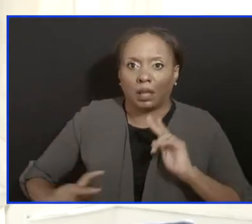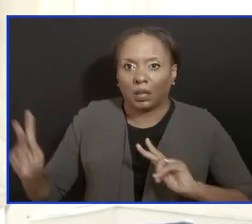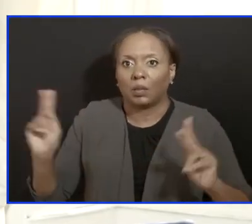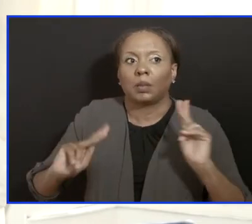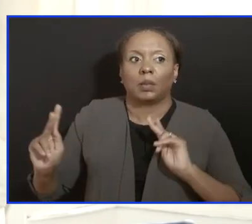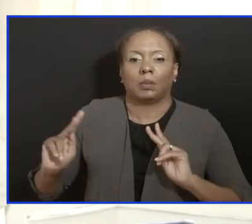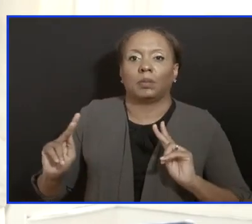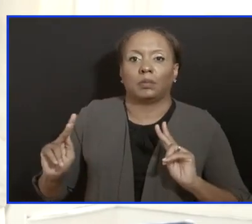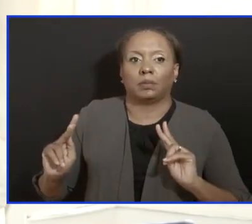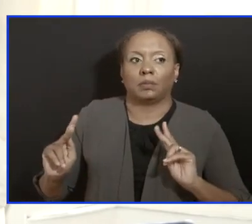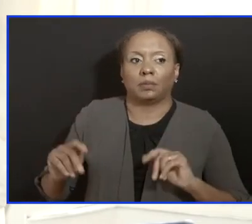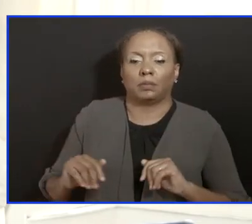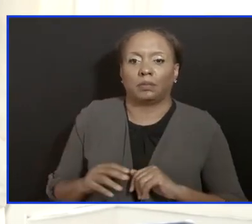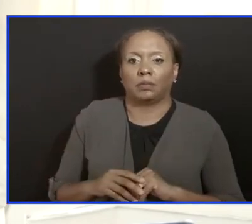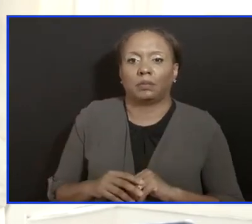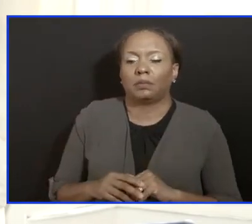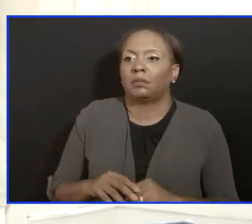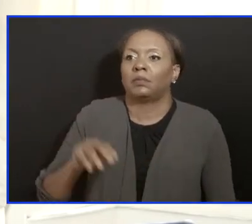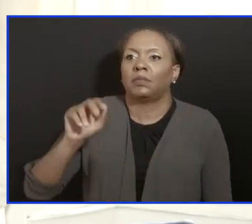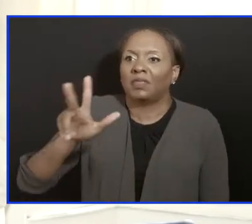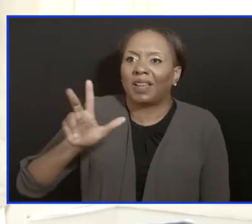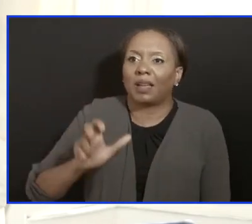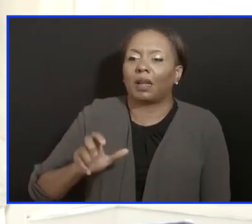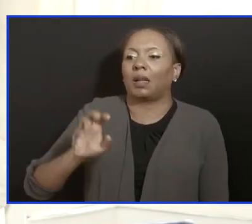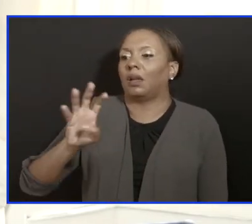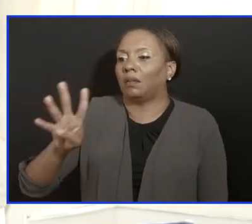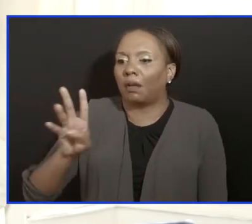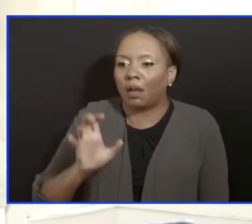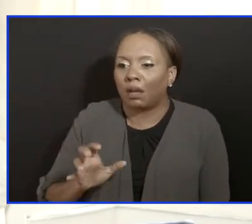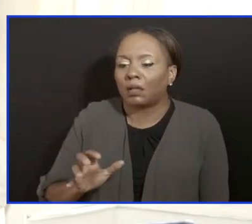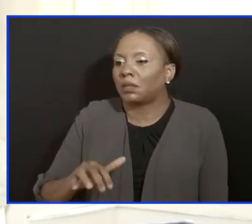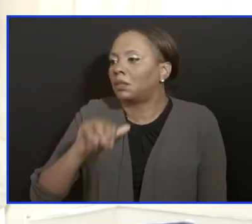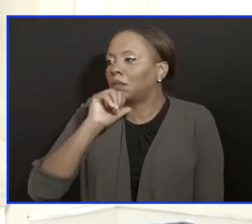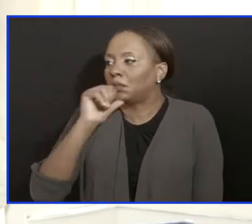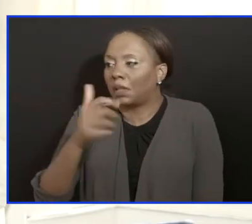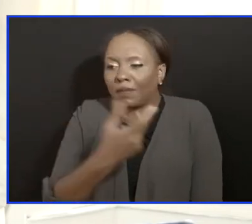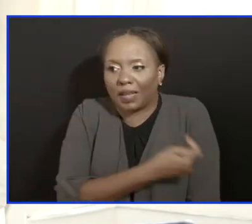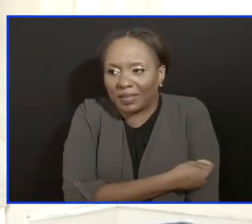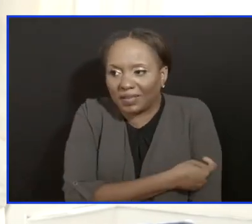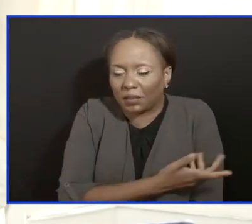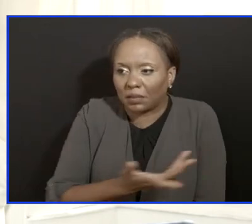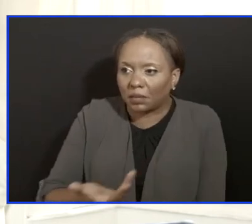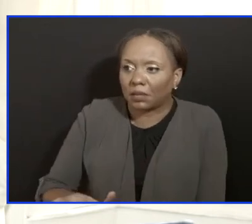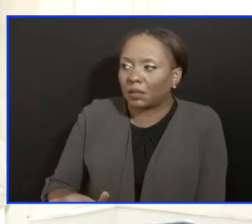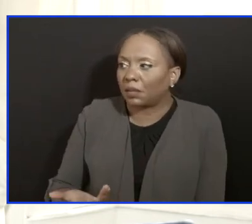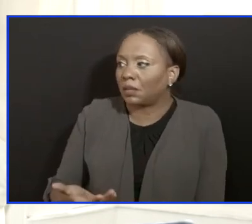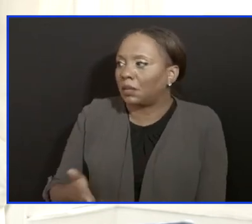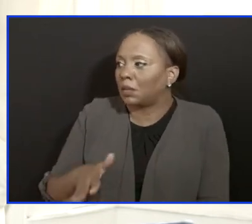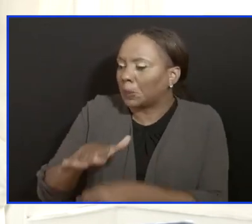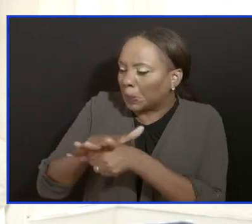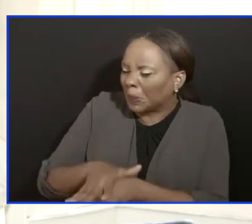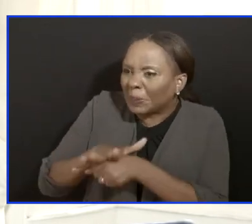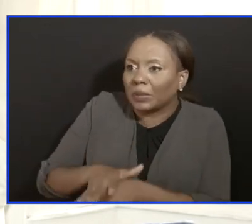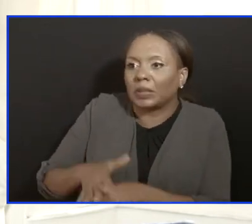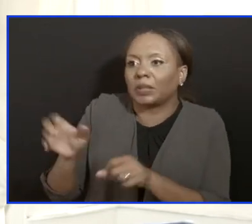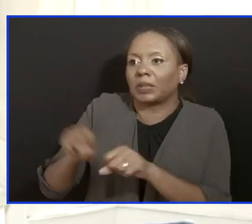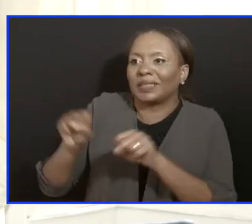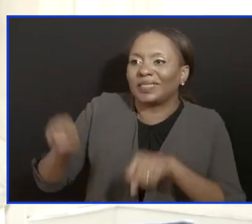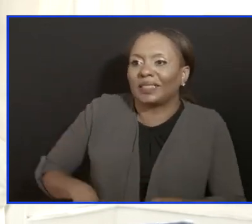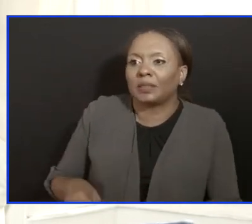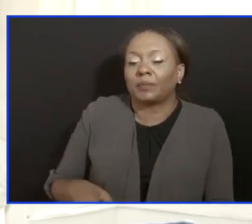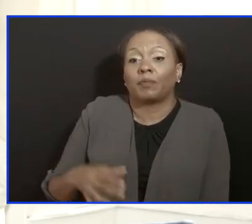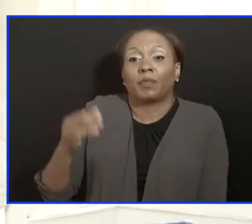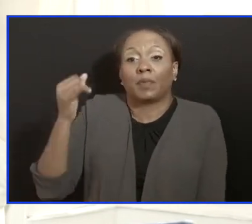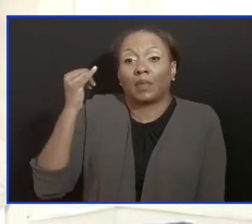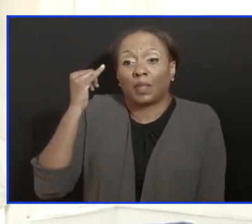you know, 300 or 400 of those being unvaccinated, it puts pressure on the system. Because if they get sick,